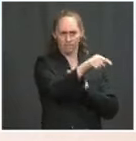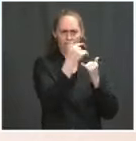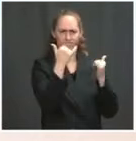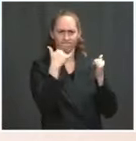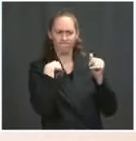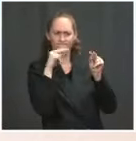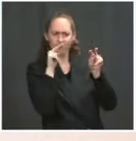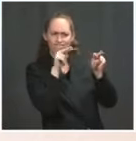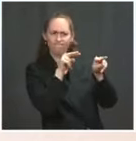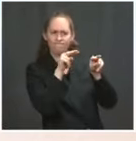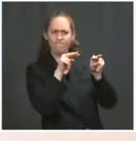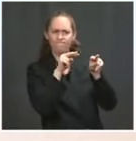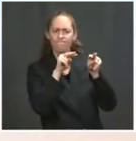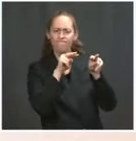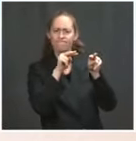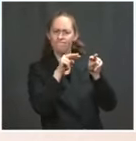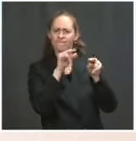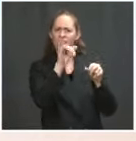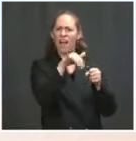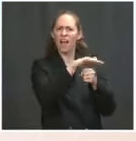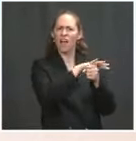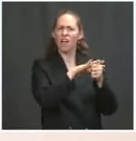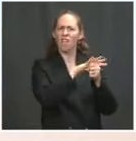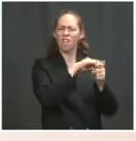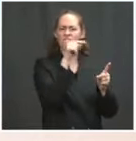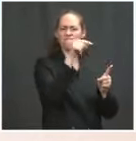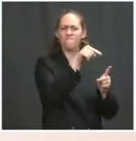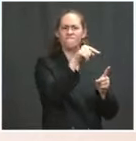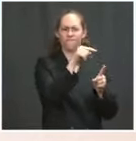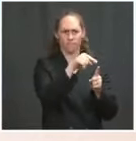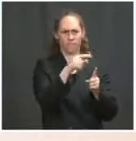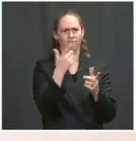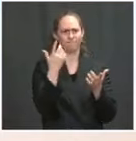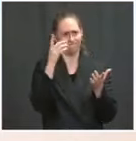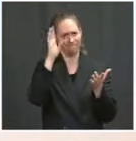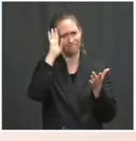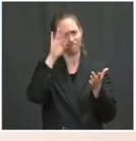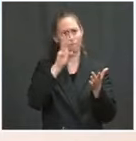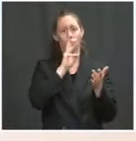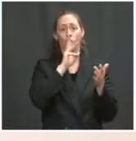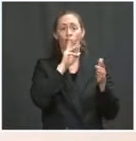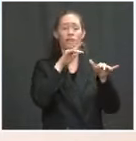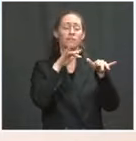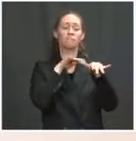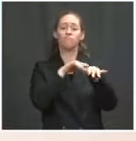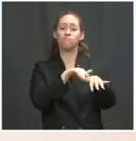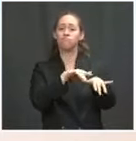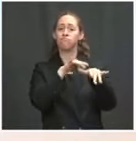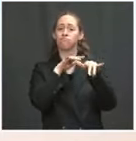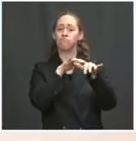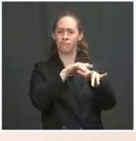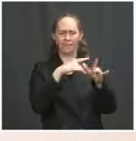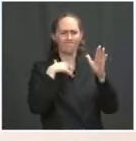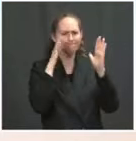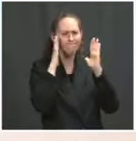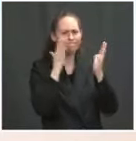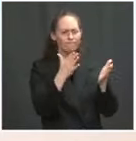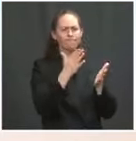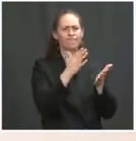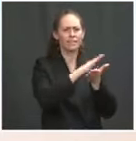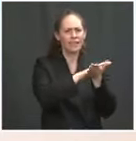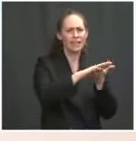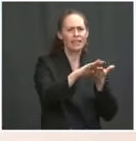Mondale felt very strongly about, and I know that from a personal experience with the former Vice President. He called me repeatedly on this issue.